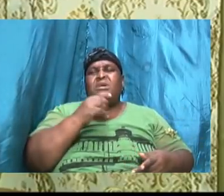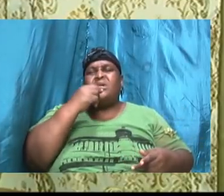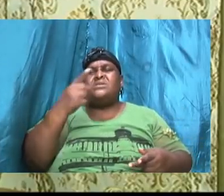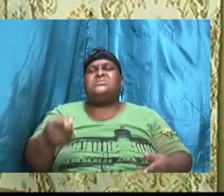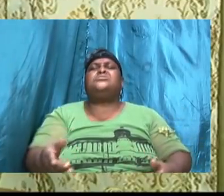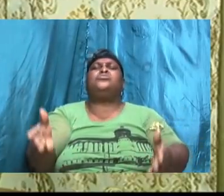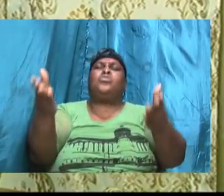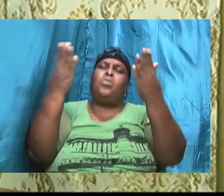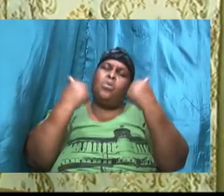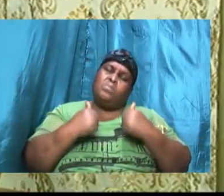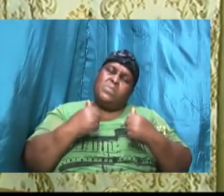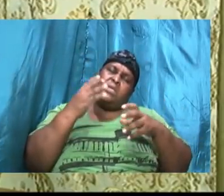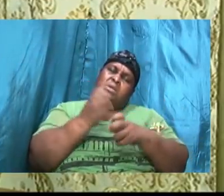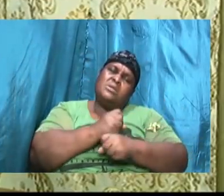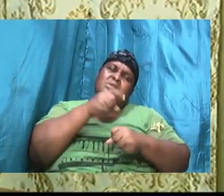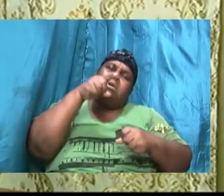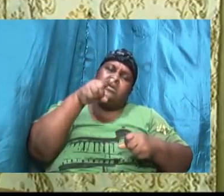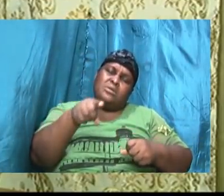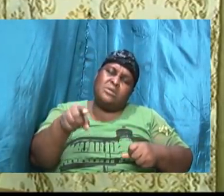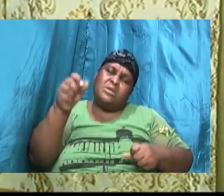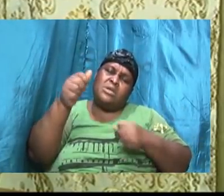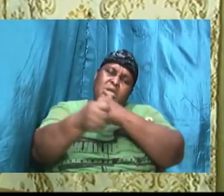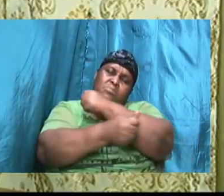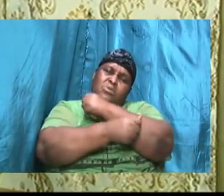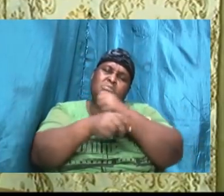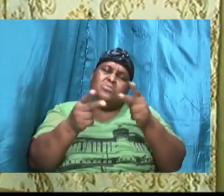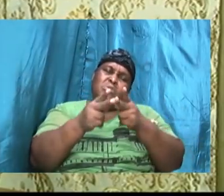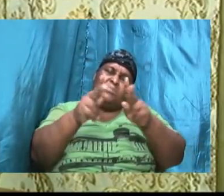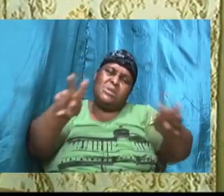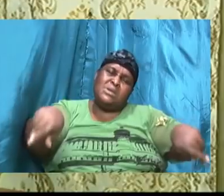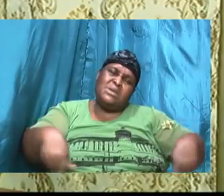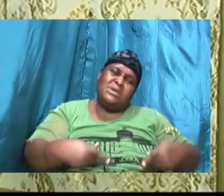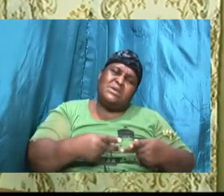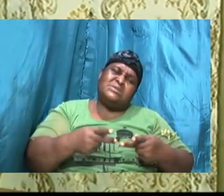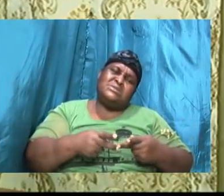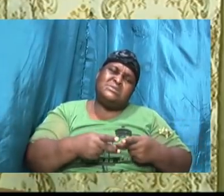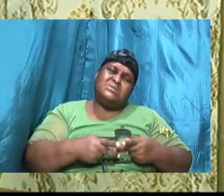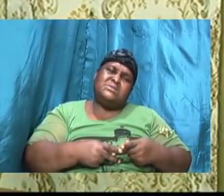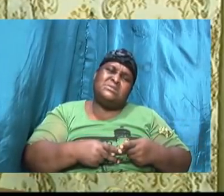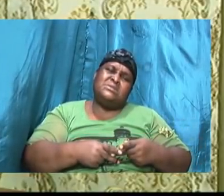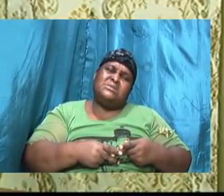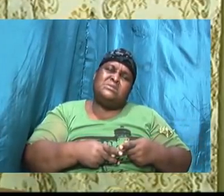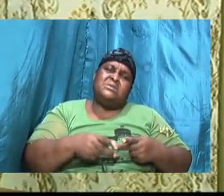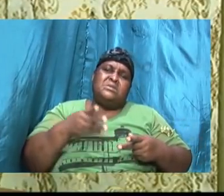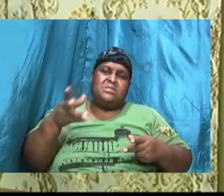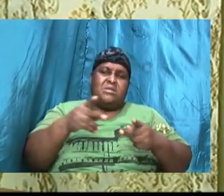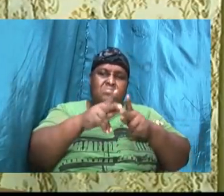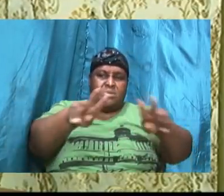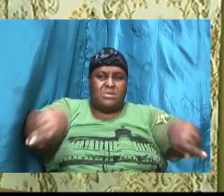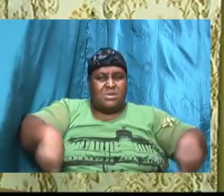am going to take you to a place and that place I will give to your seed